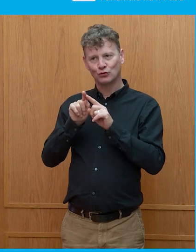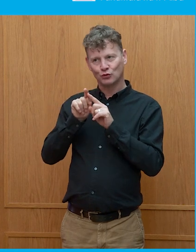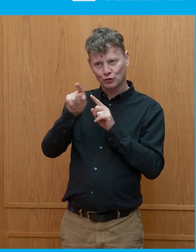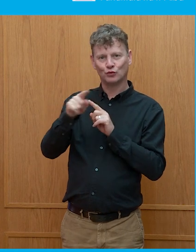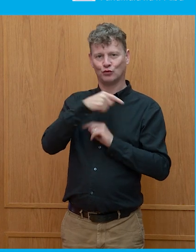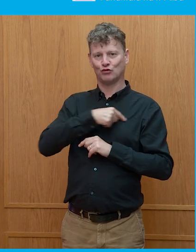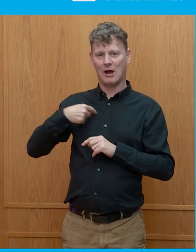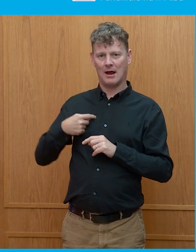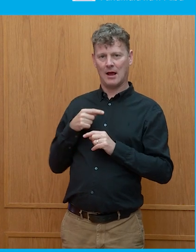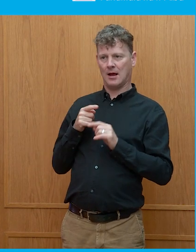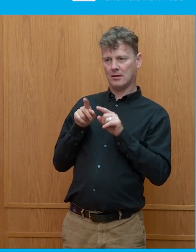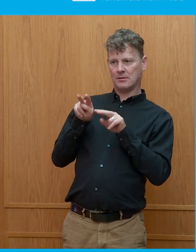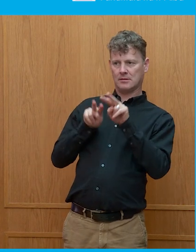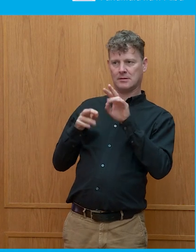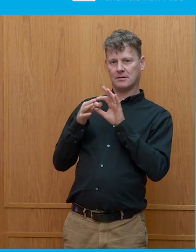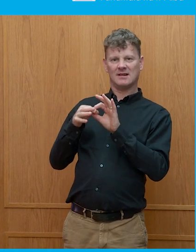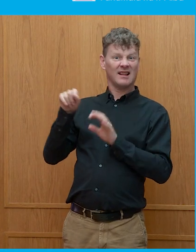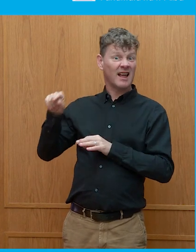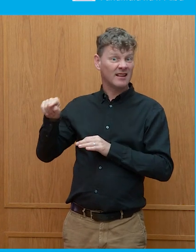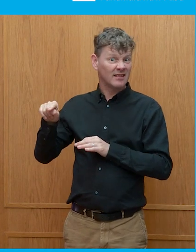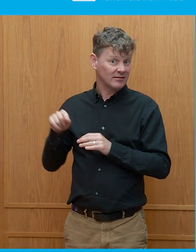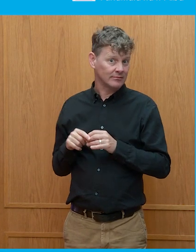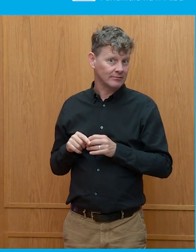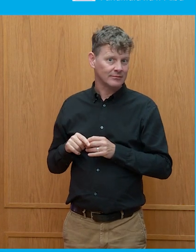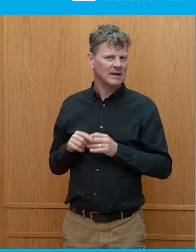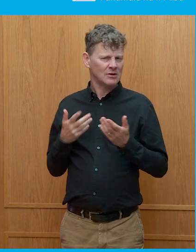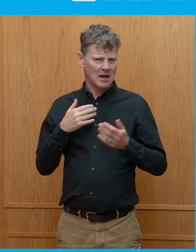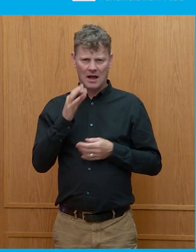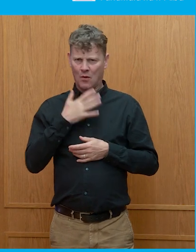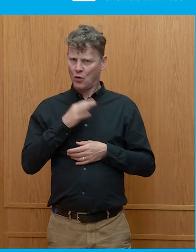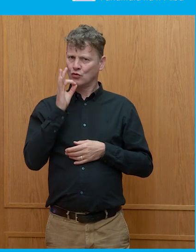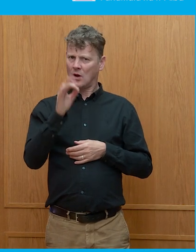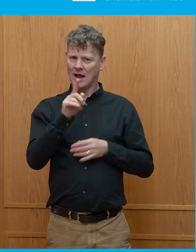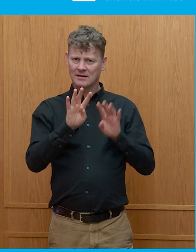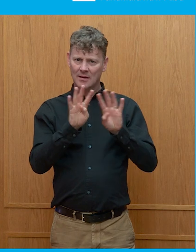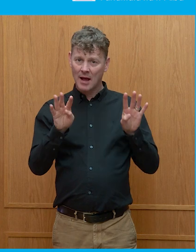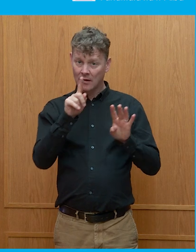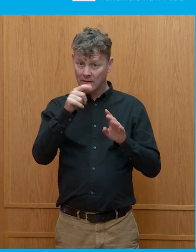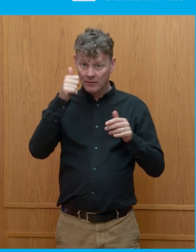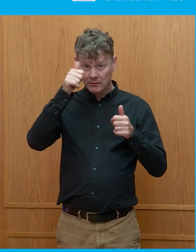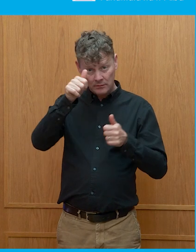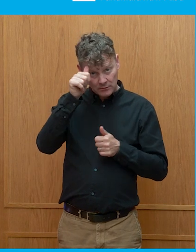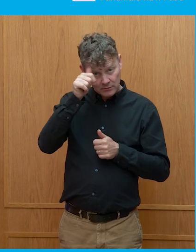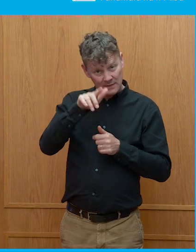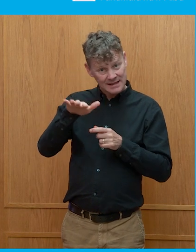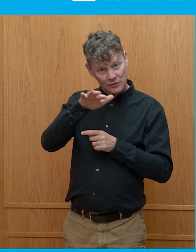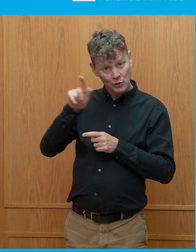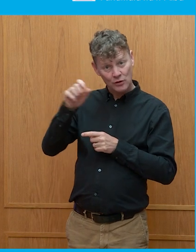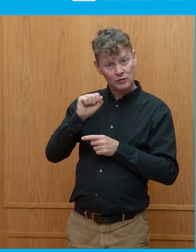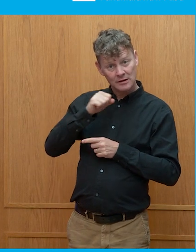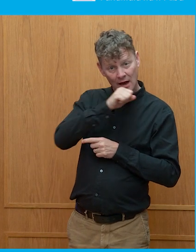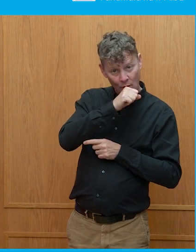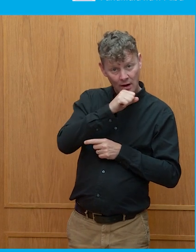So I just wanted to ask the panel how familiar you are with that. And your